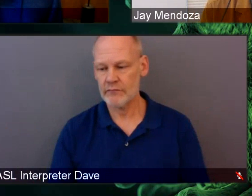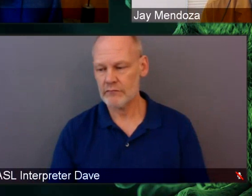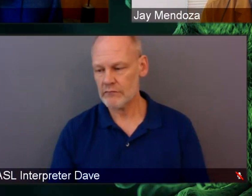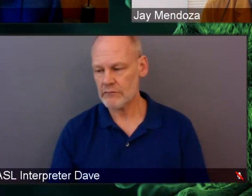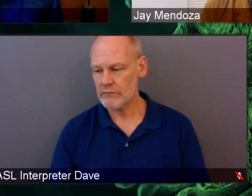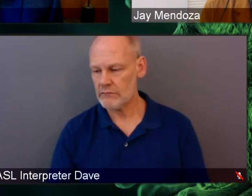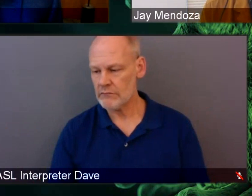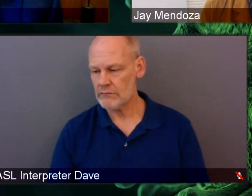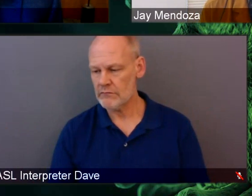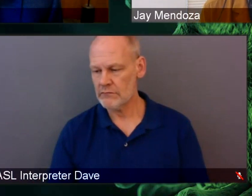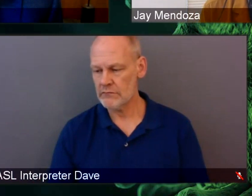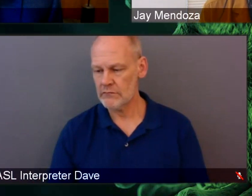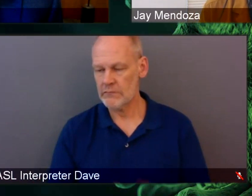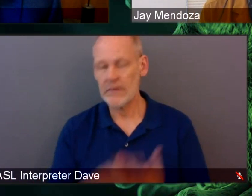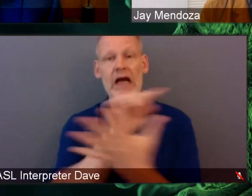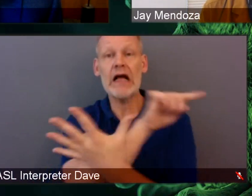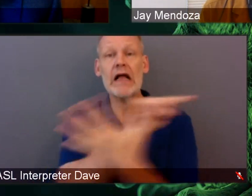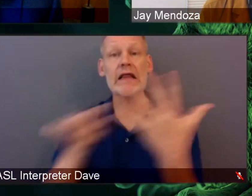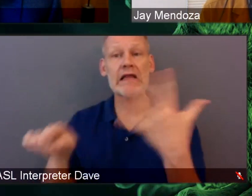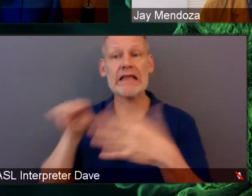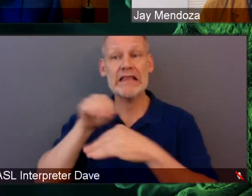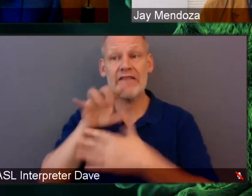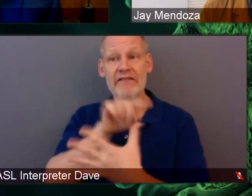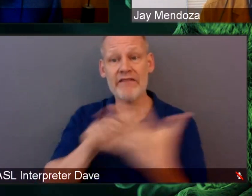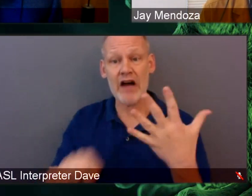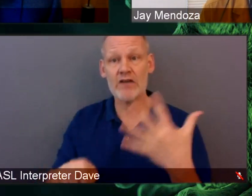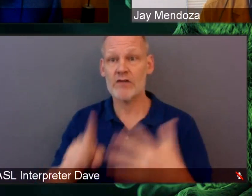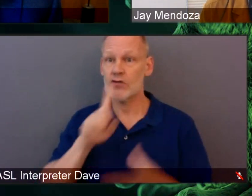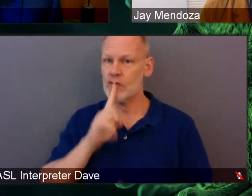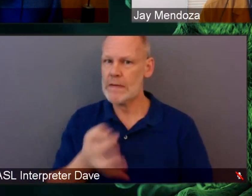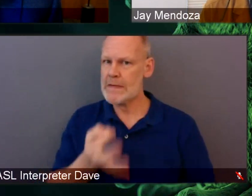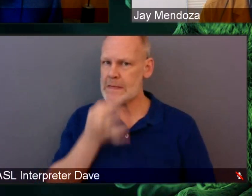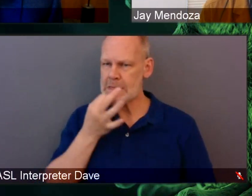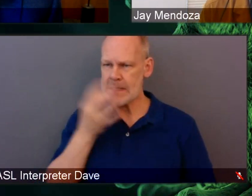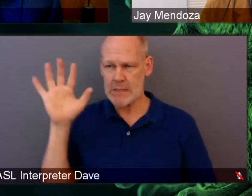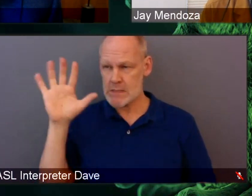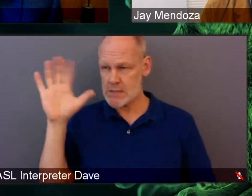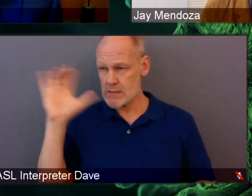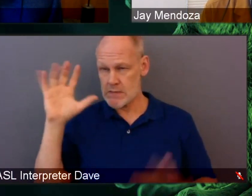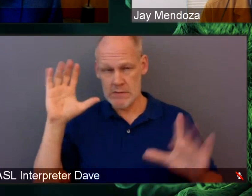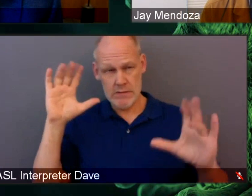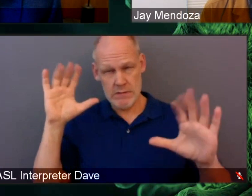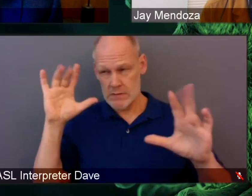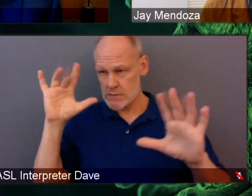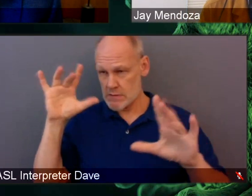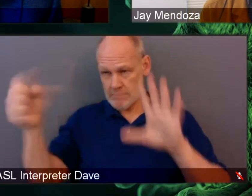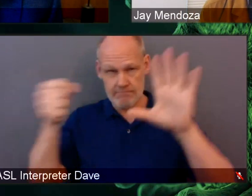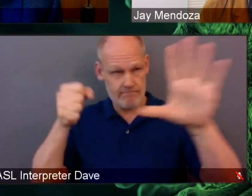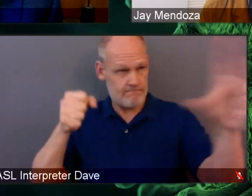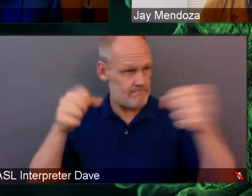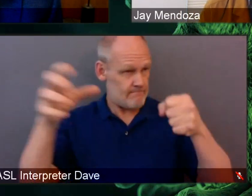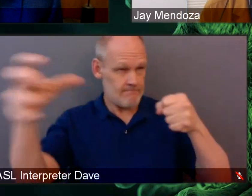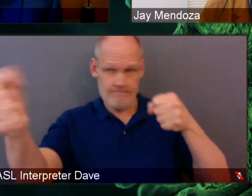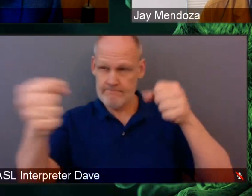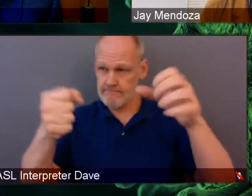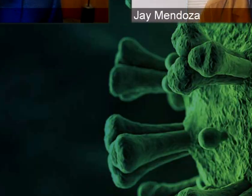really bring in participants who otherwise may not participate in our research because, you